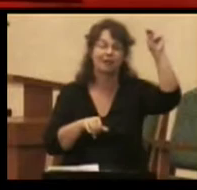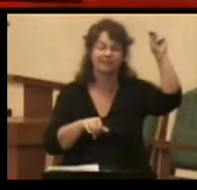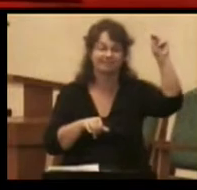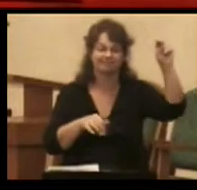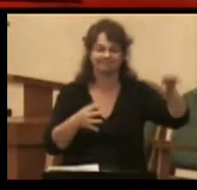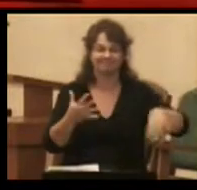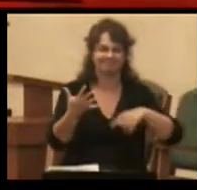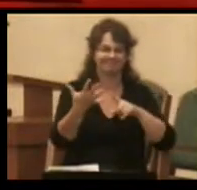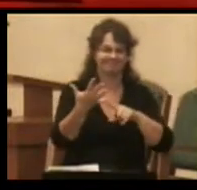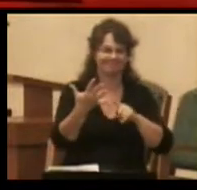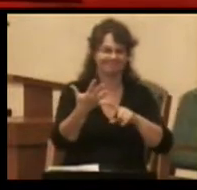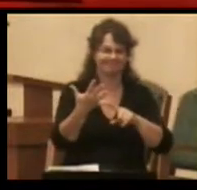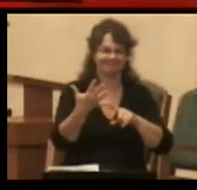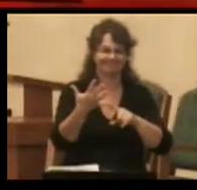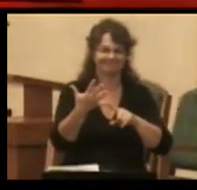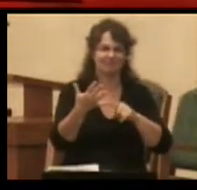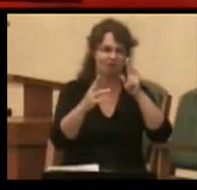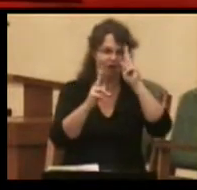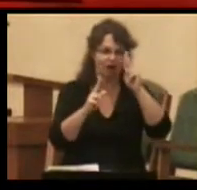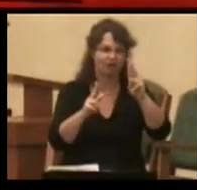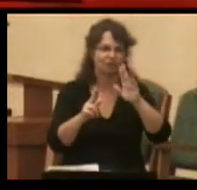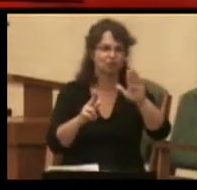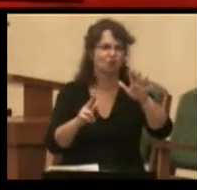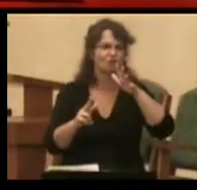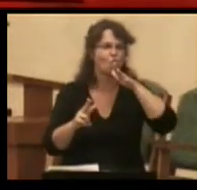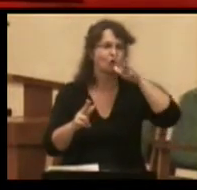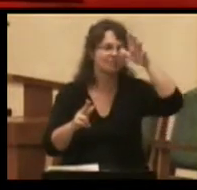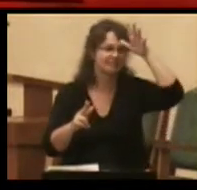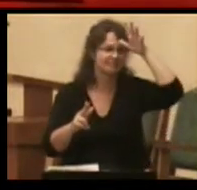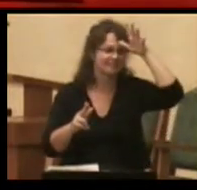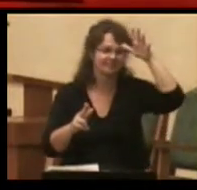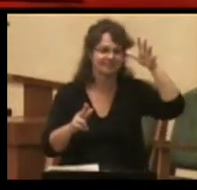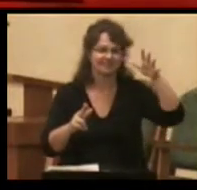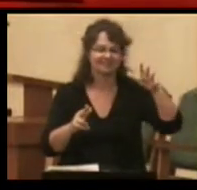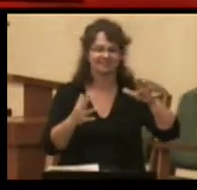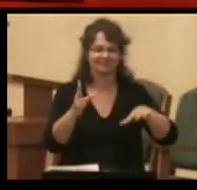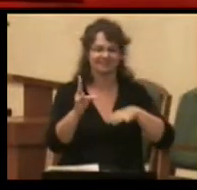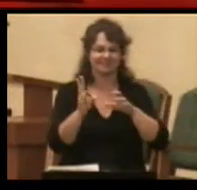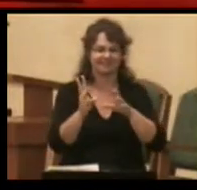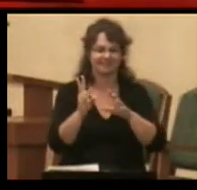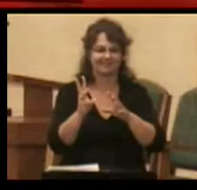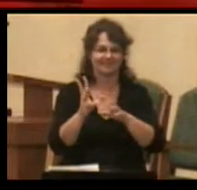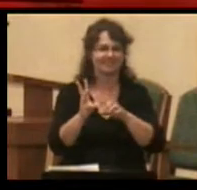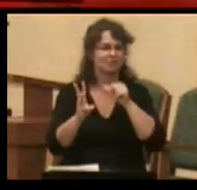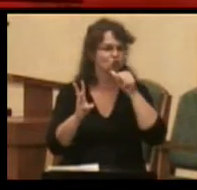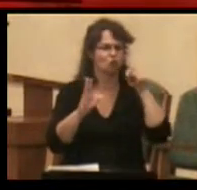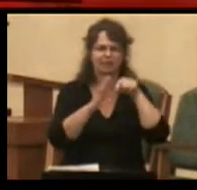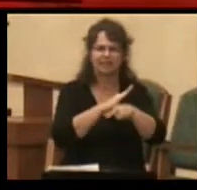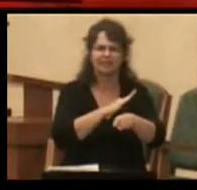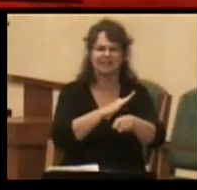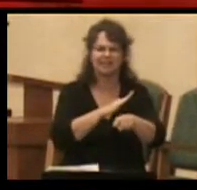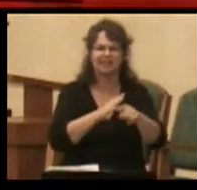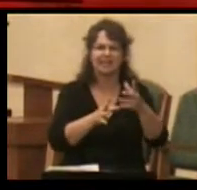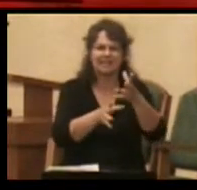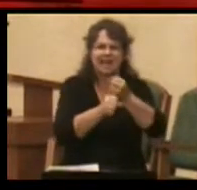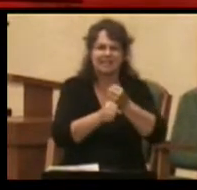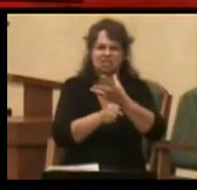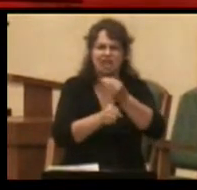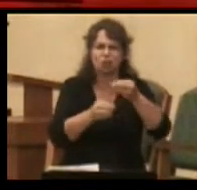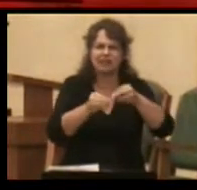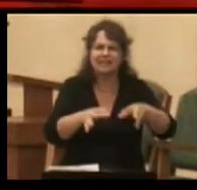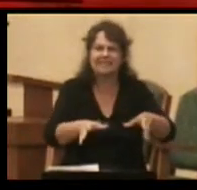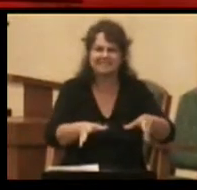Five, honor your folks. Six, don't kill, catch and release.